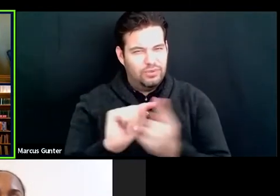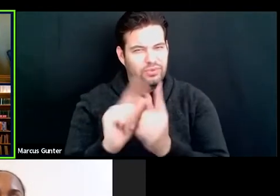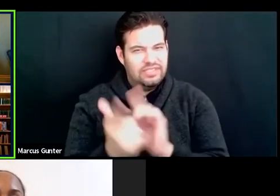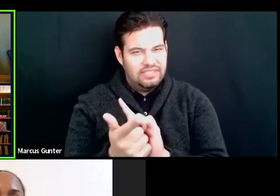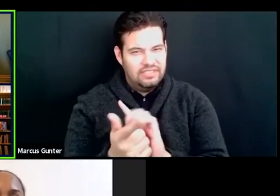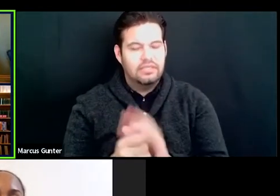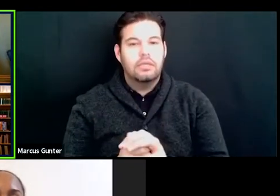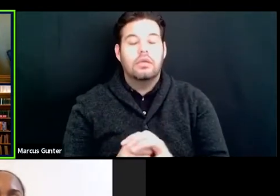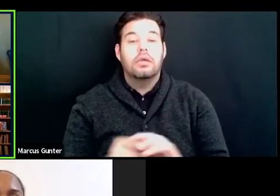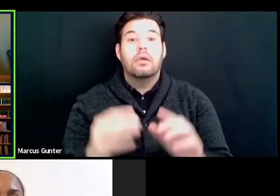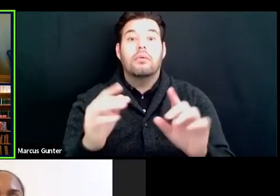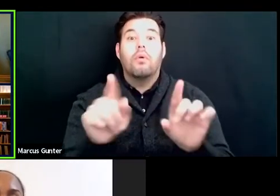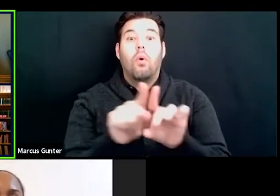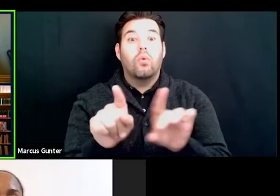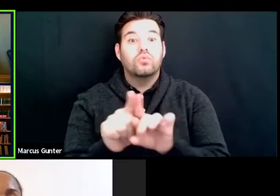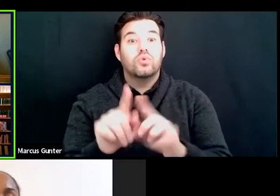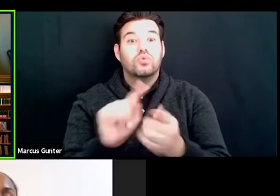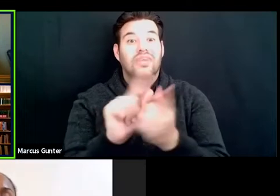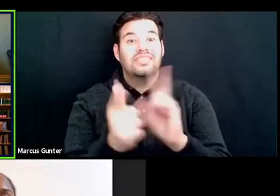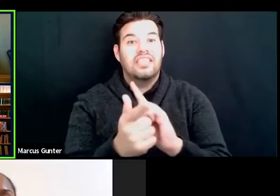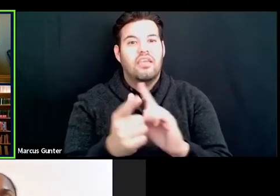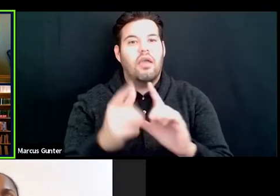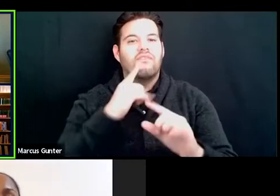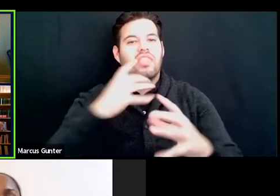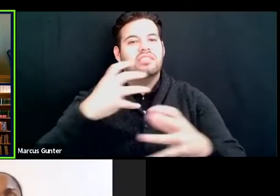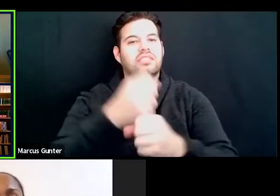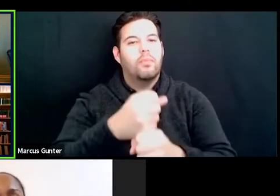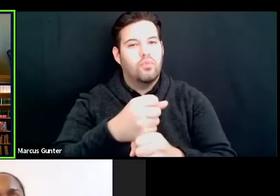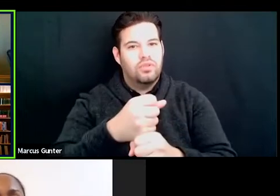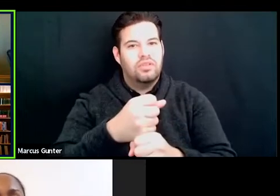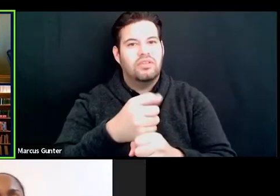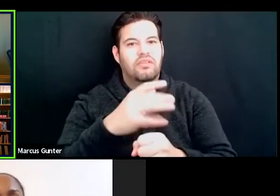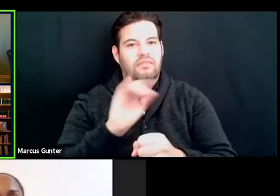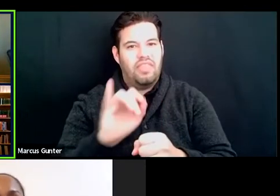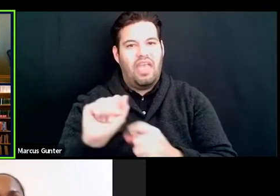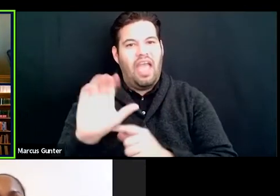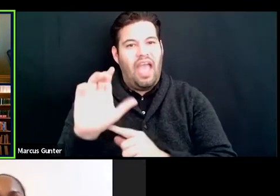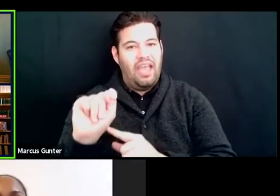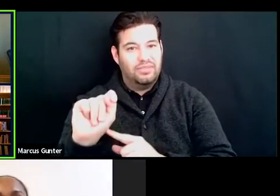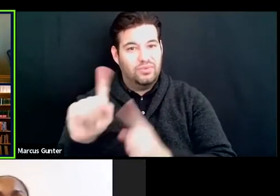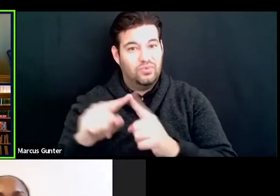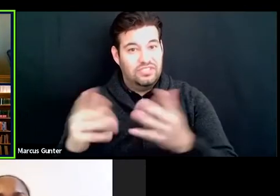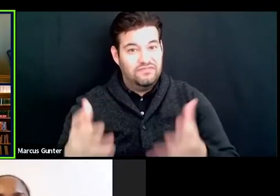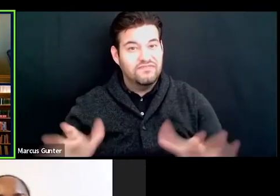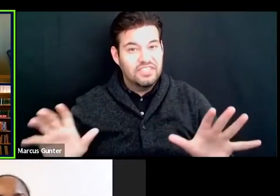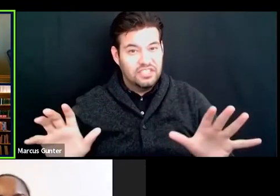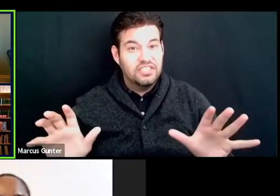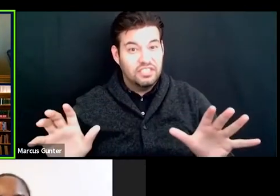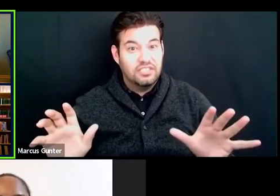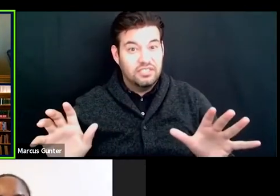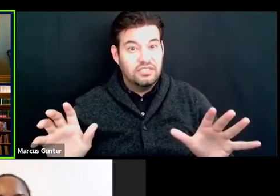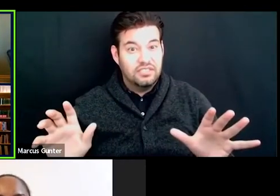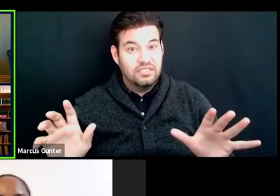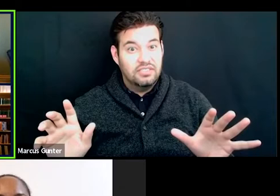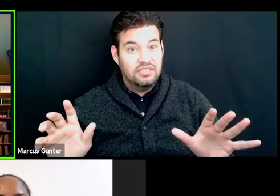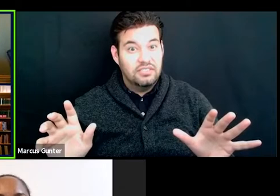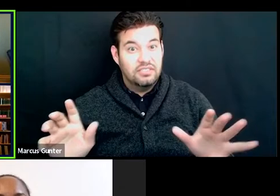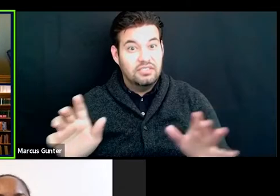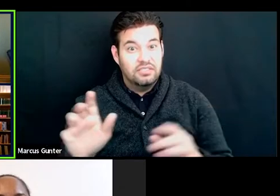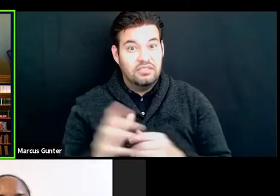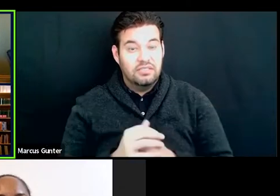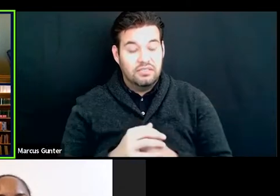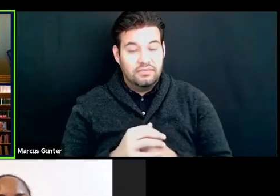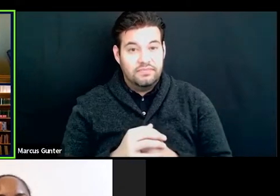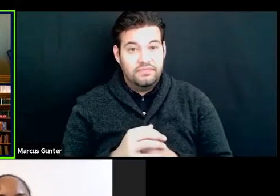of the summaries of the acts once they're done. Some translating the, the,